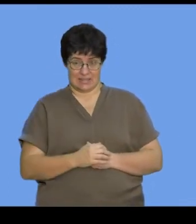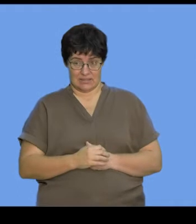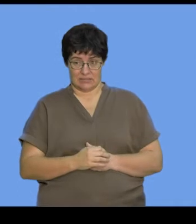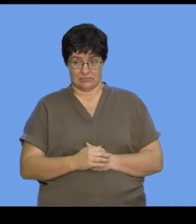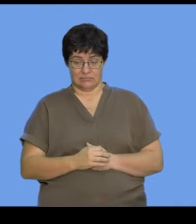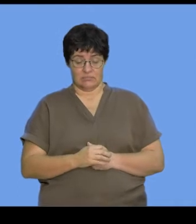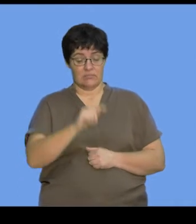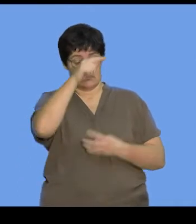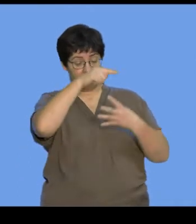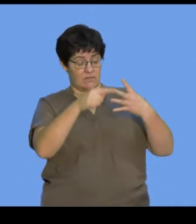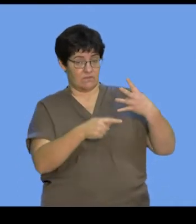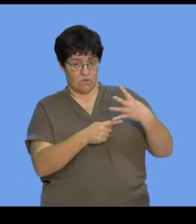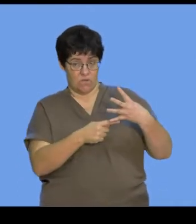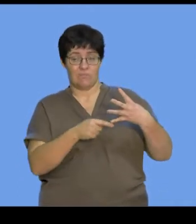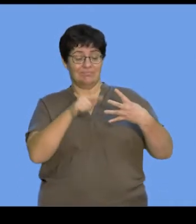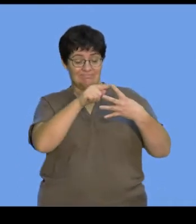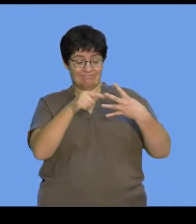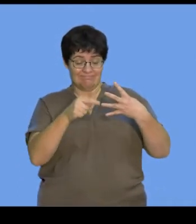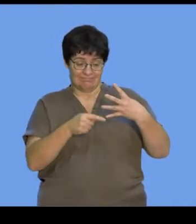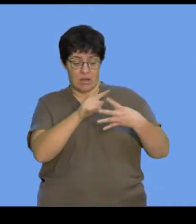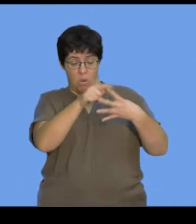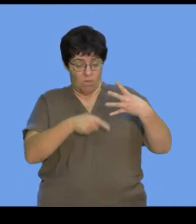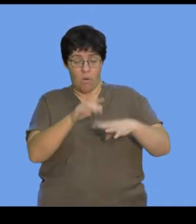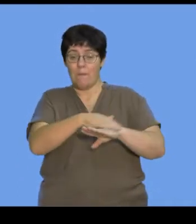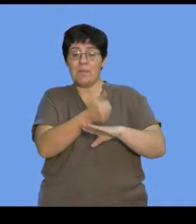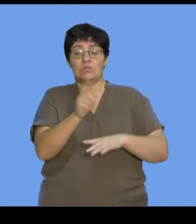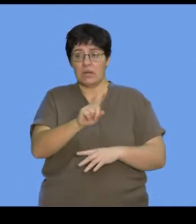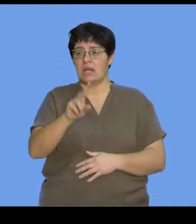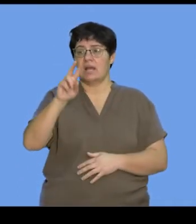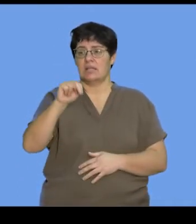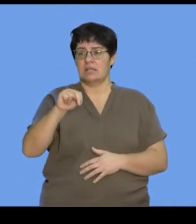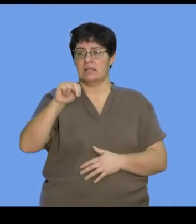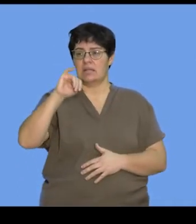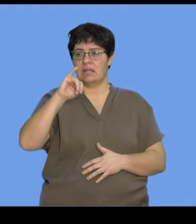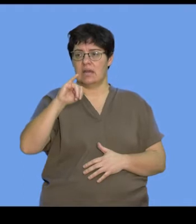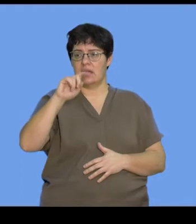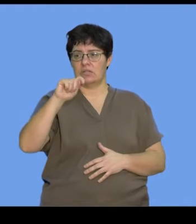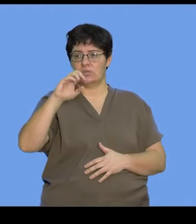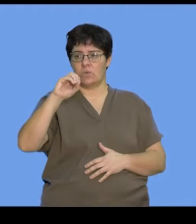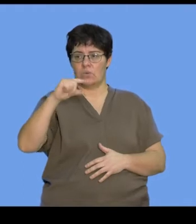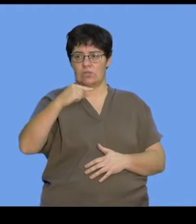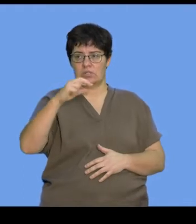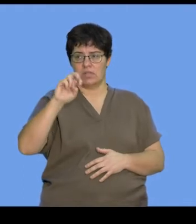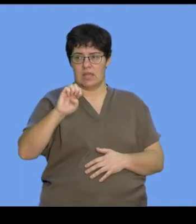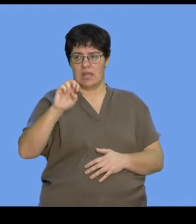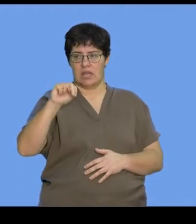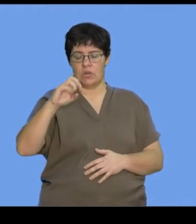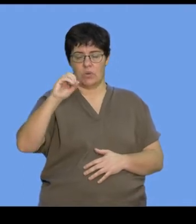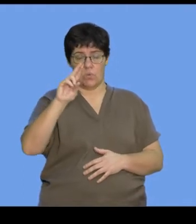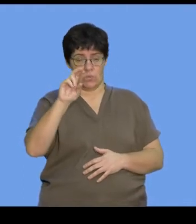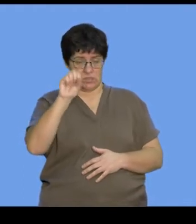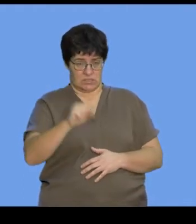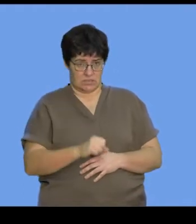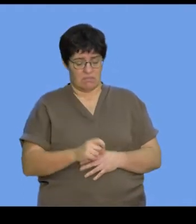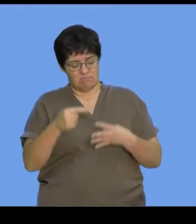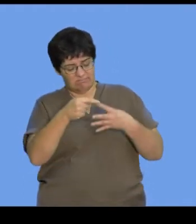these nitrogenous bases that we see in the DNA molecule, which I've represented here, these, they could be four